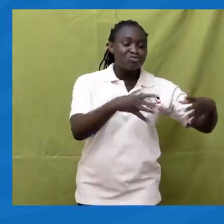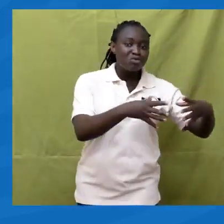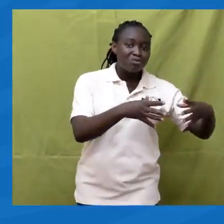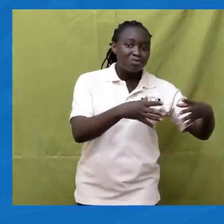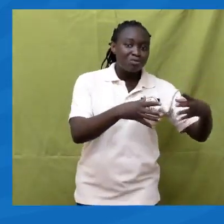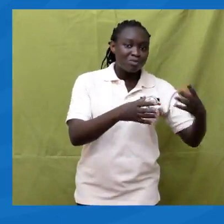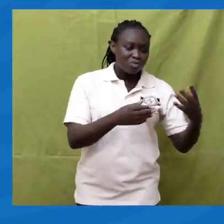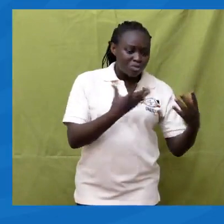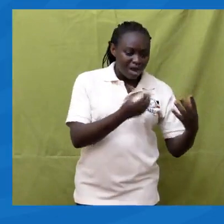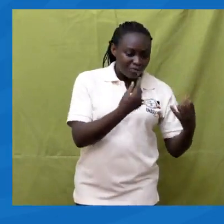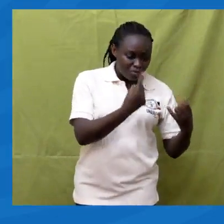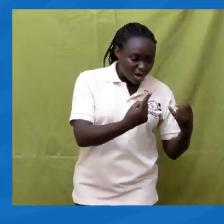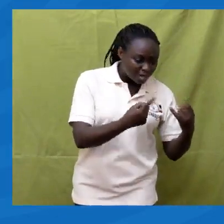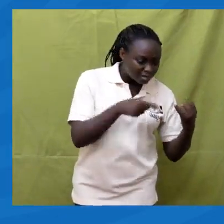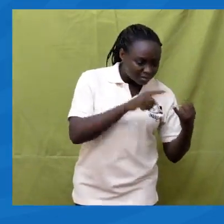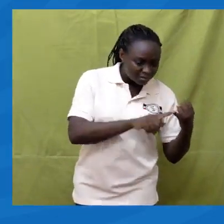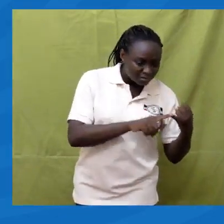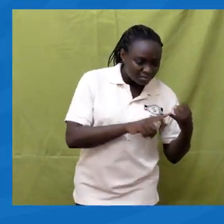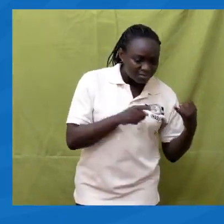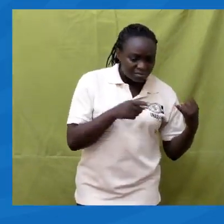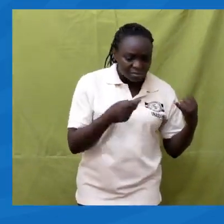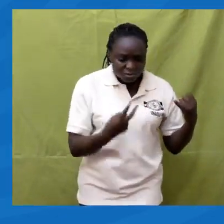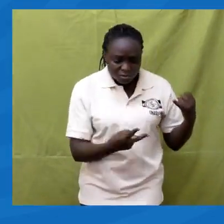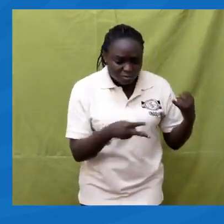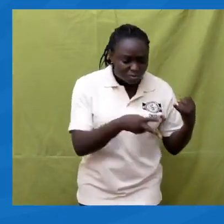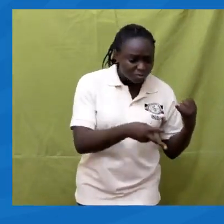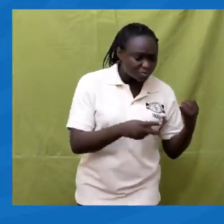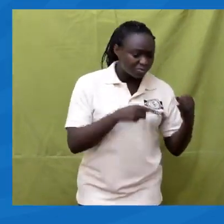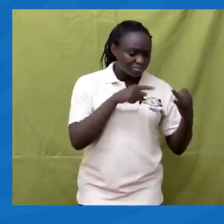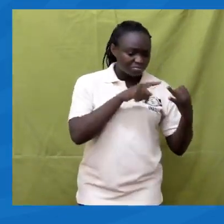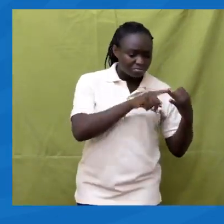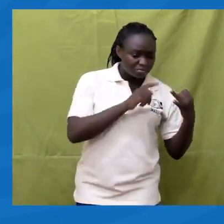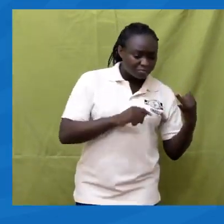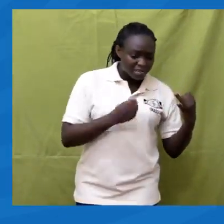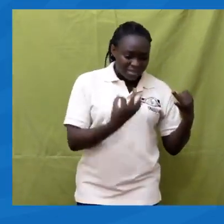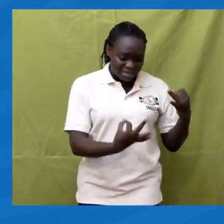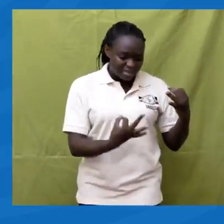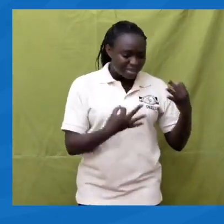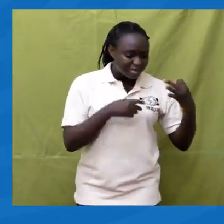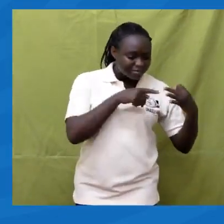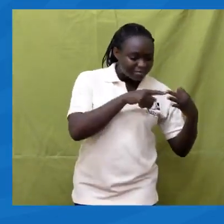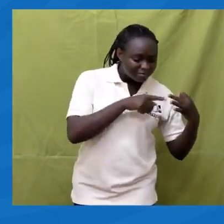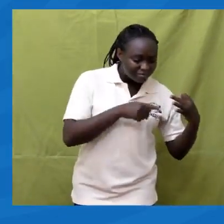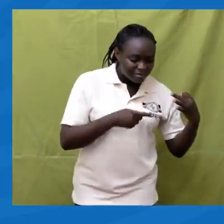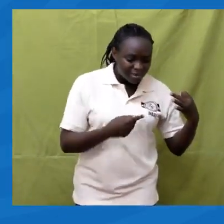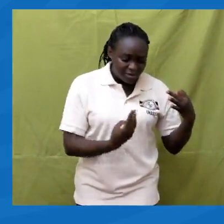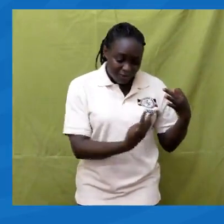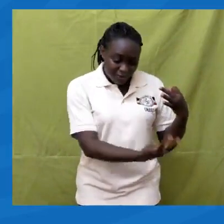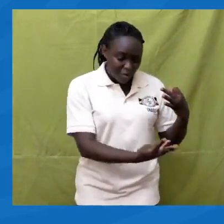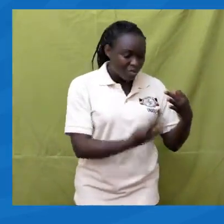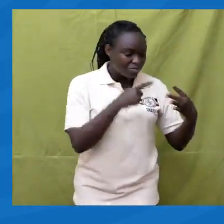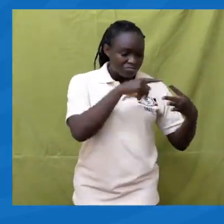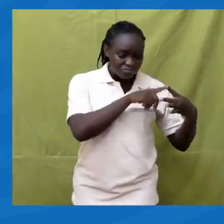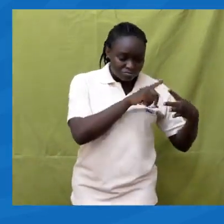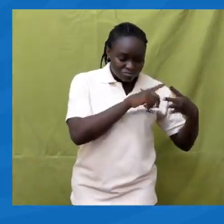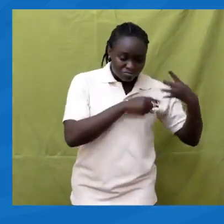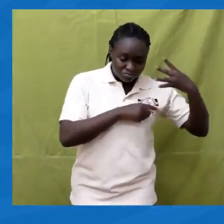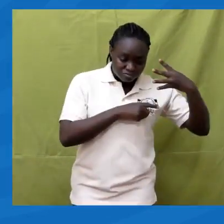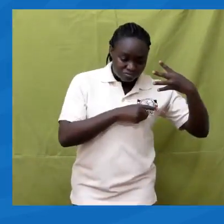1 2 3 4